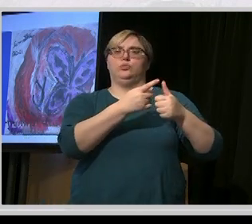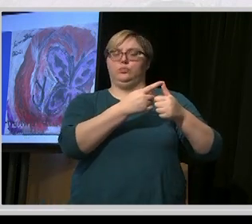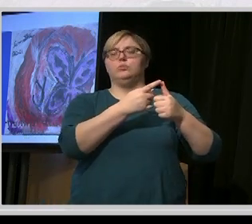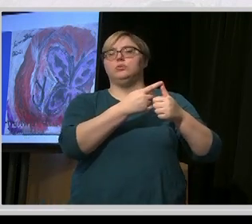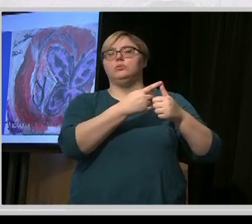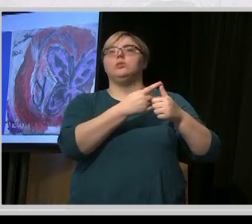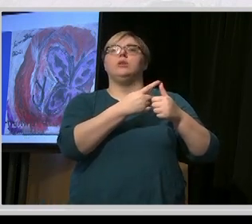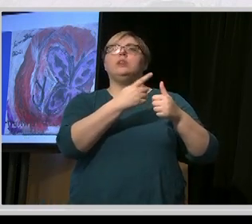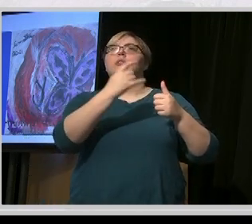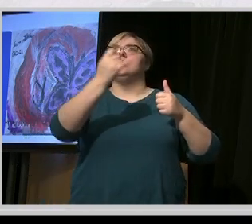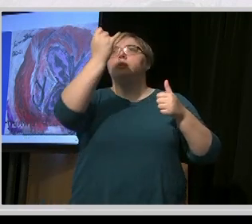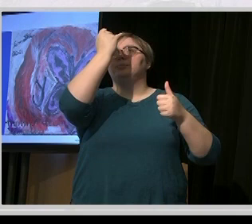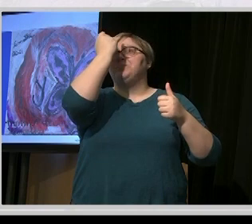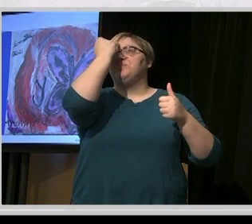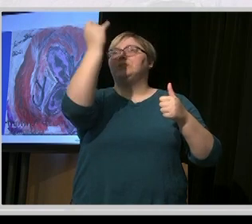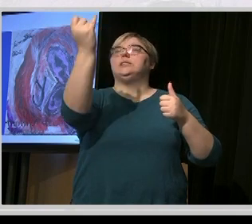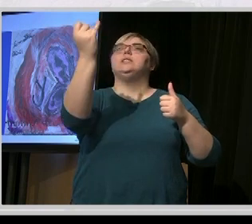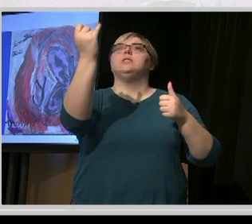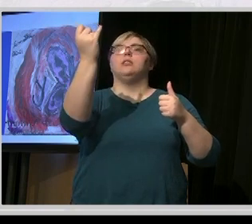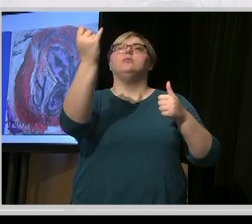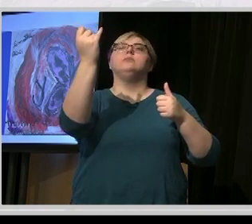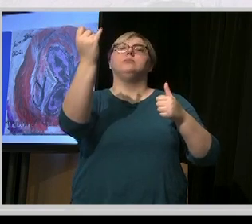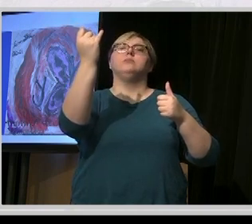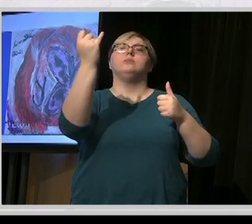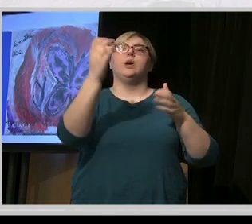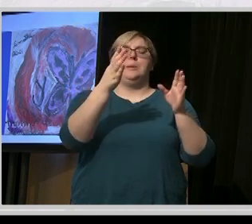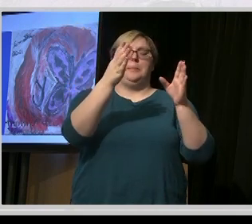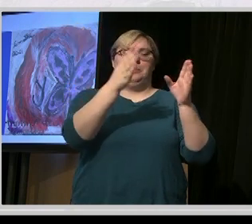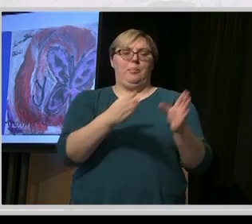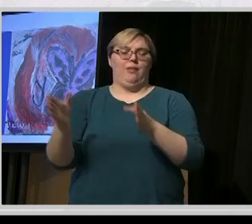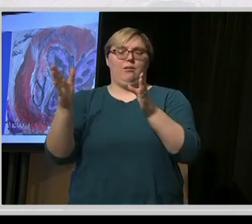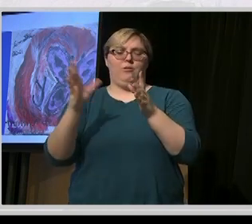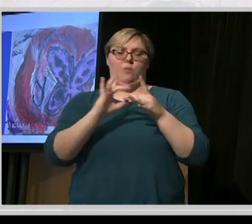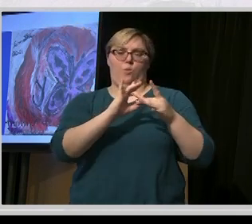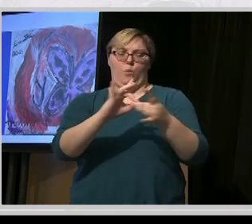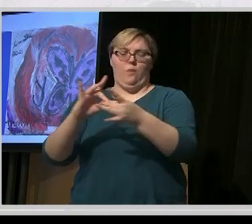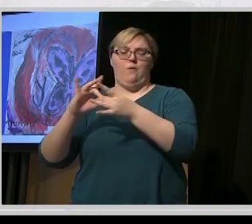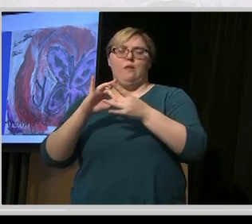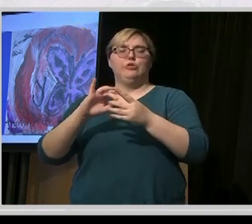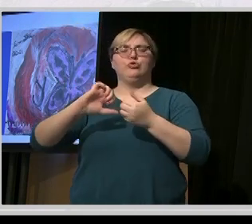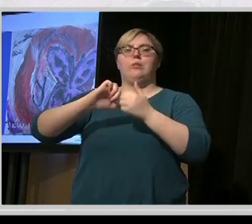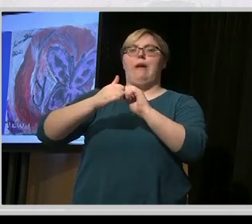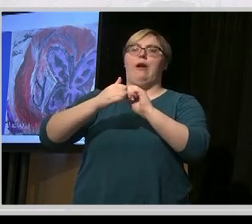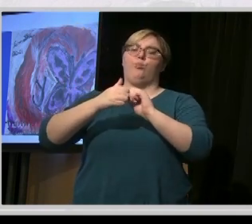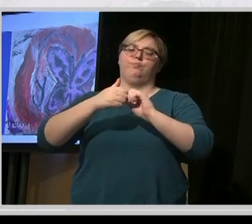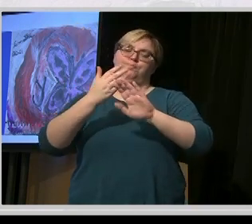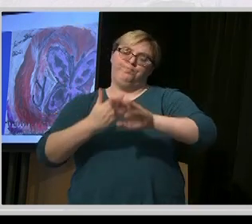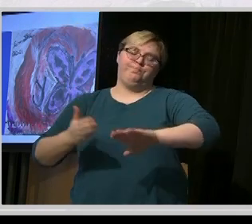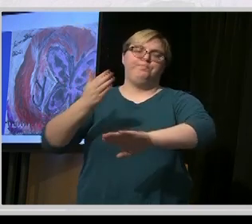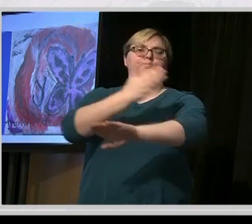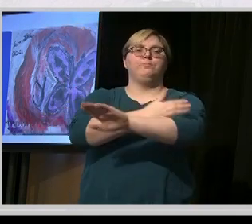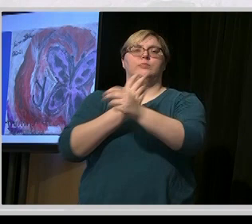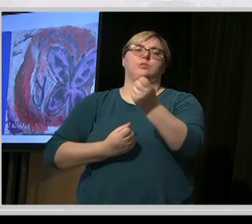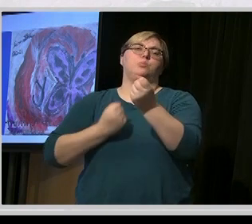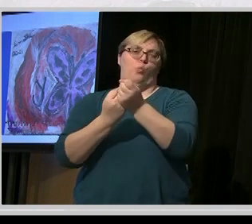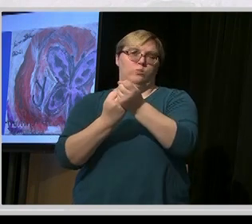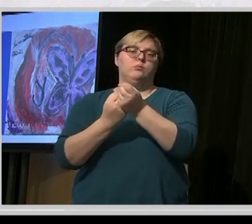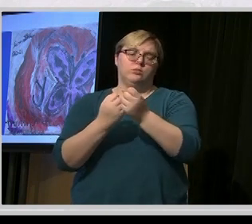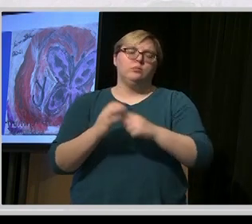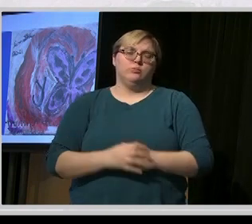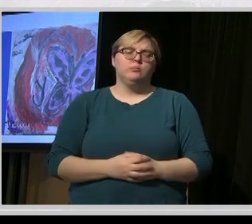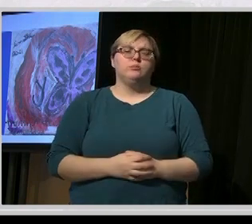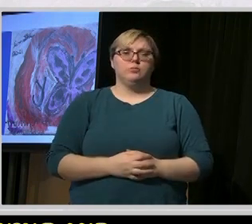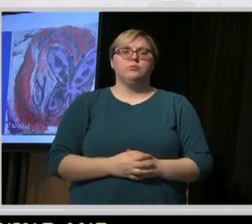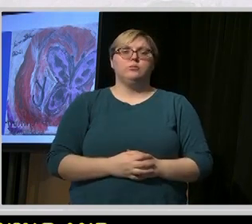idea about better support for planning and coordination. And pretty much, I think in the old system,